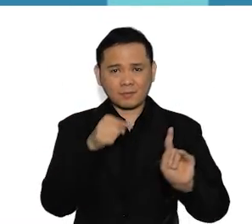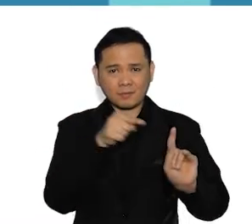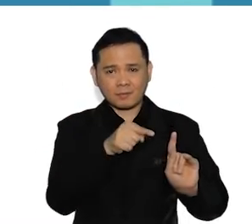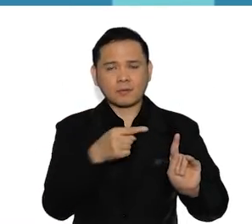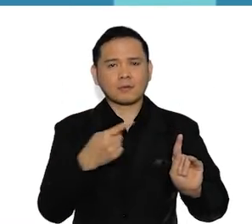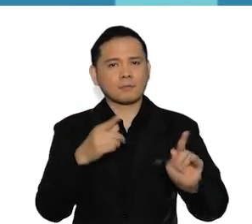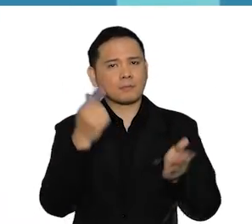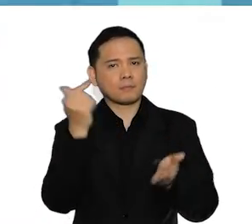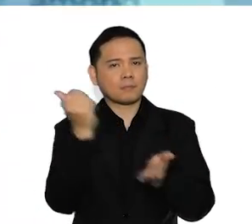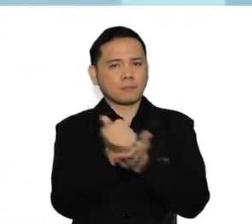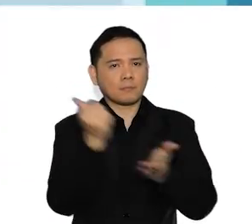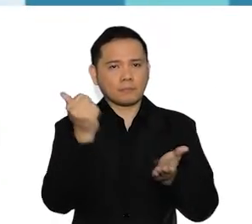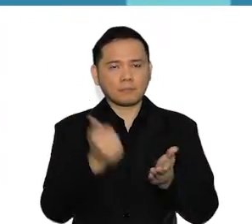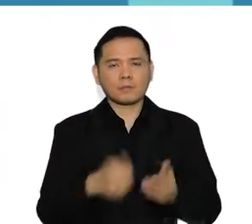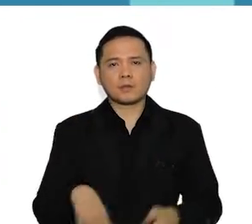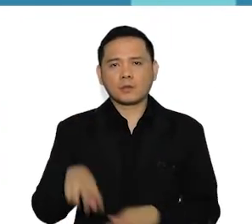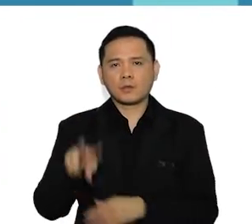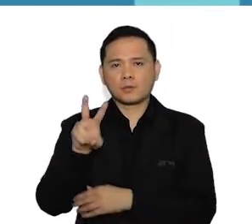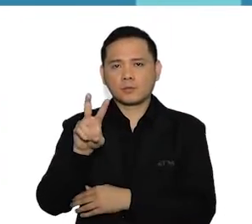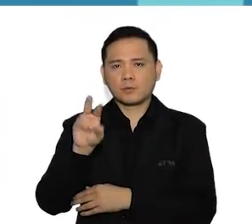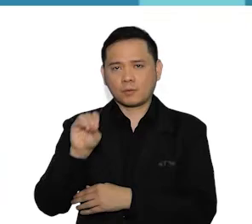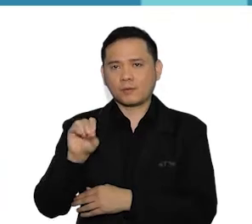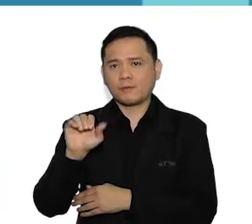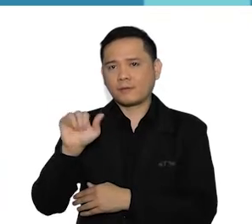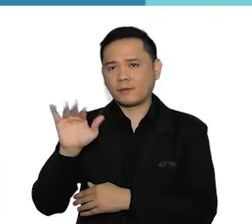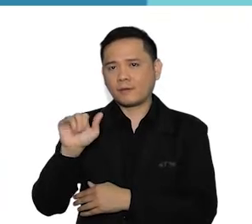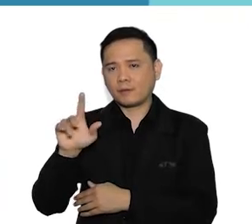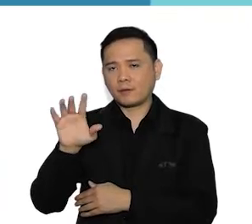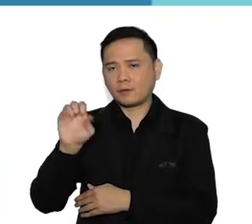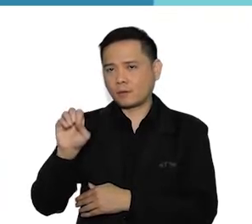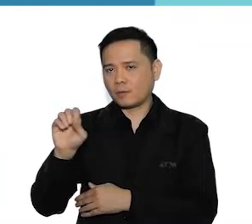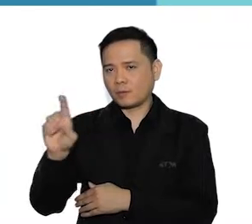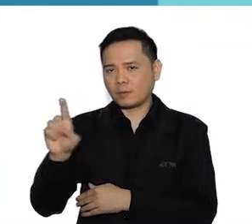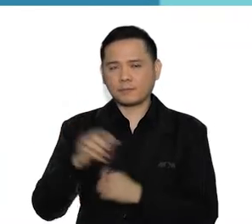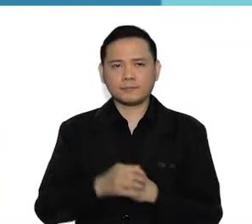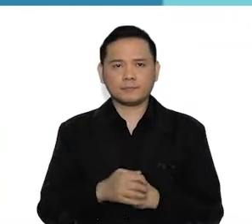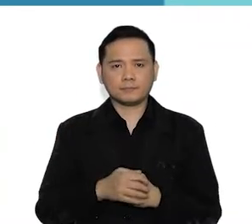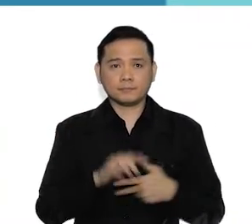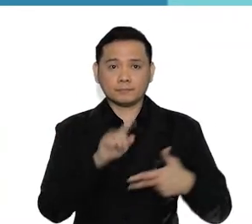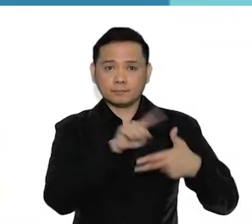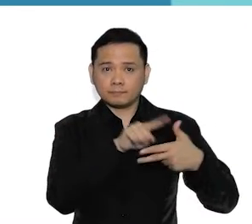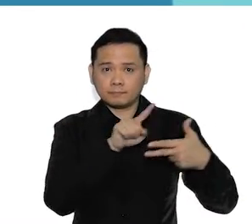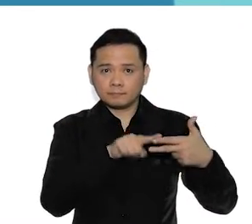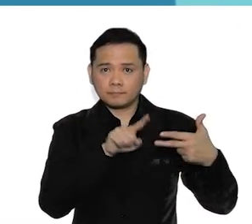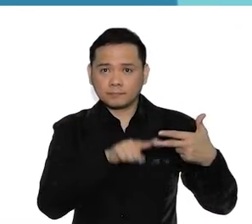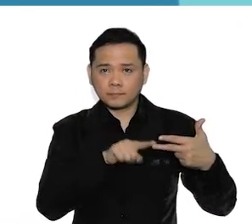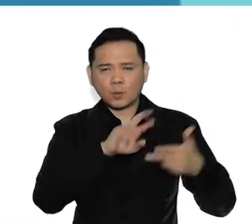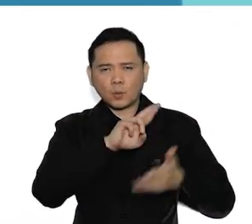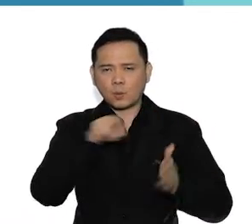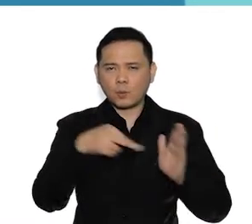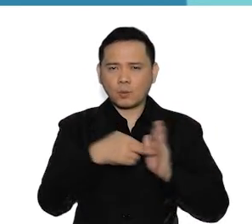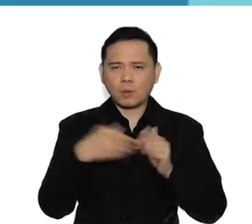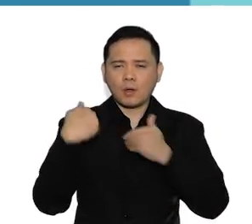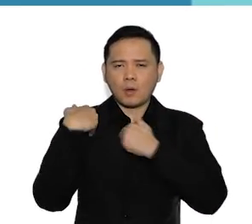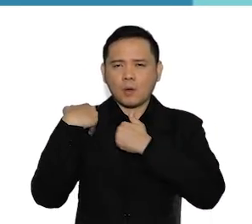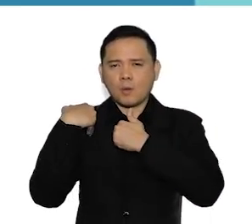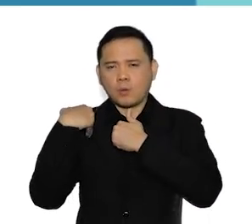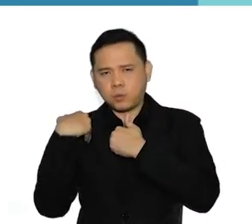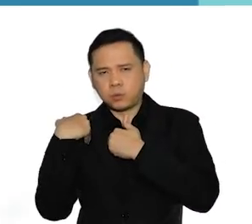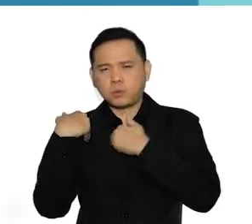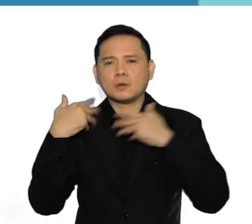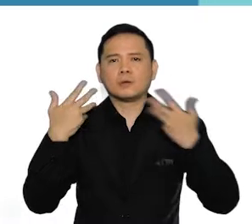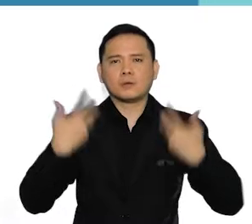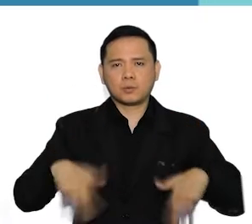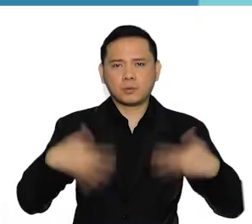-T, through the Joint Memorandum Circular No. 2015-01. These three agencies have big roles